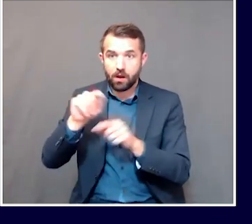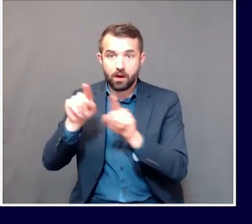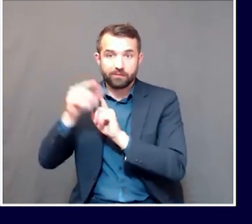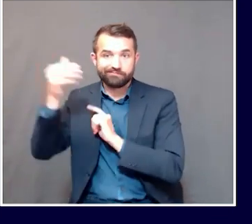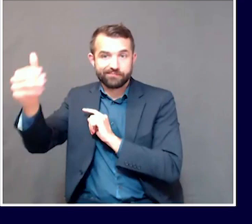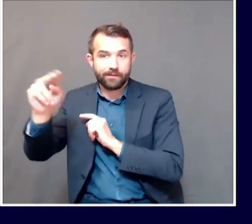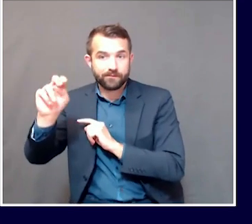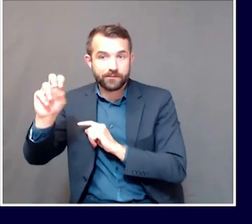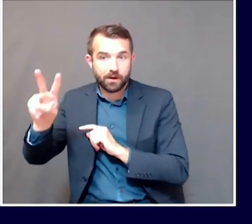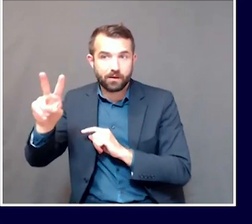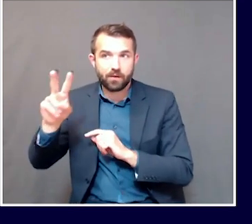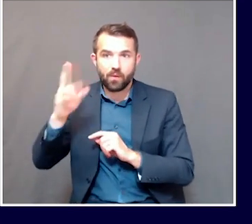in the South?